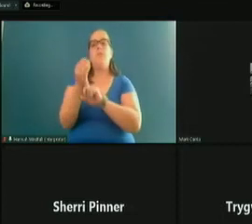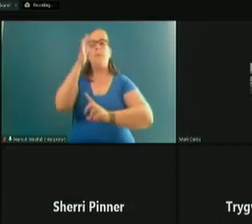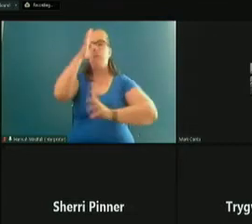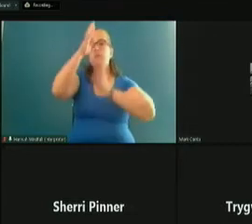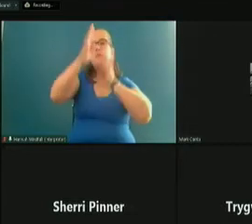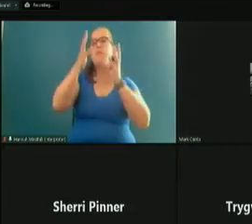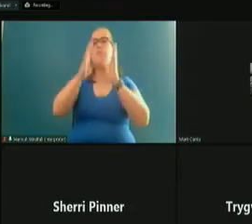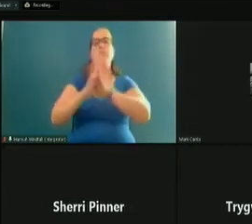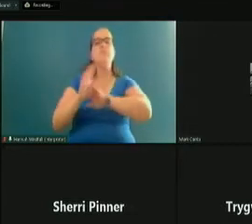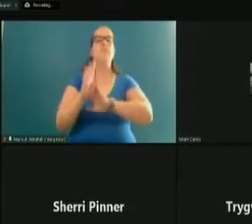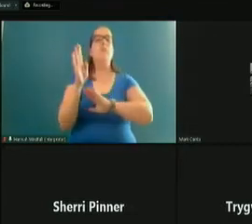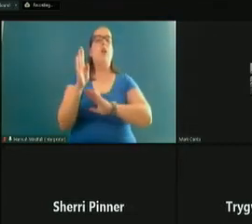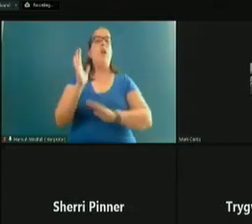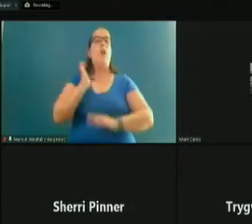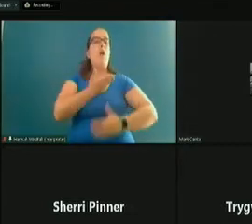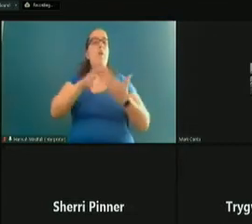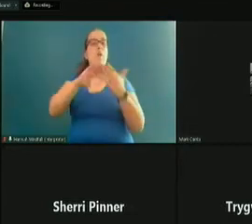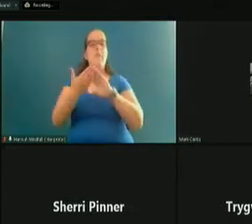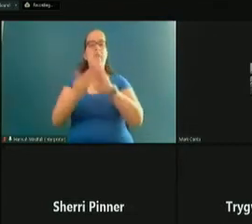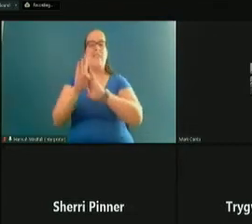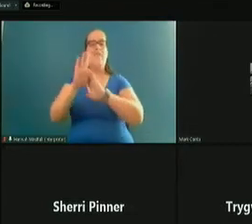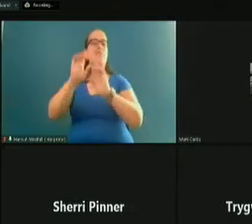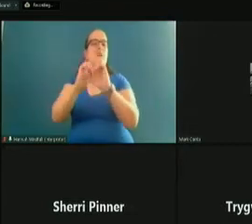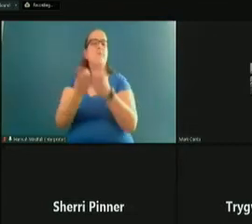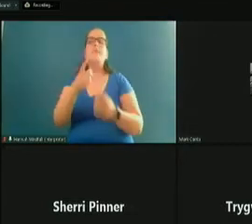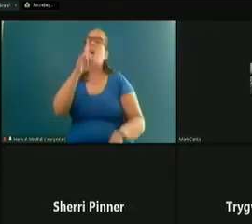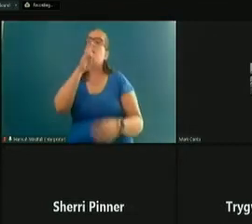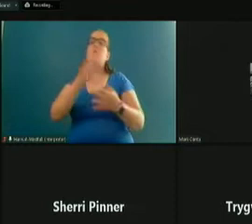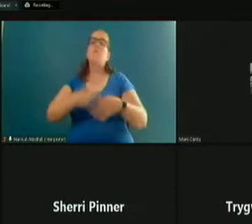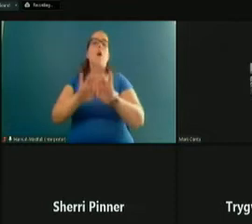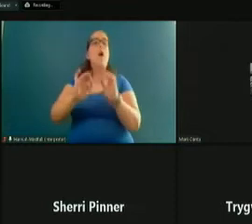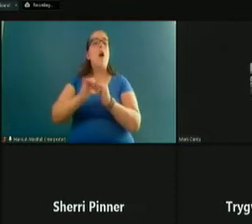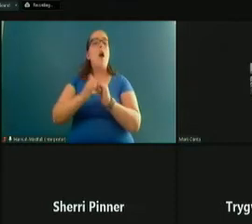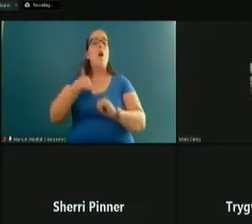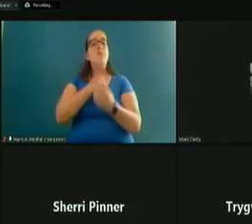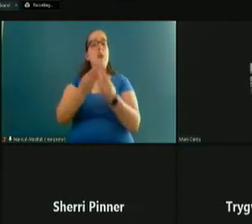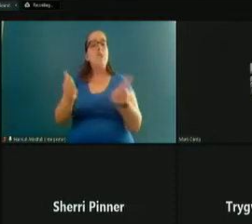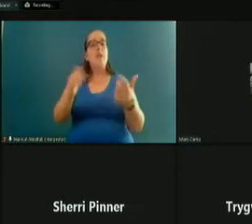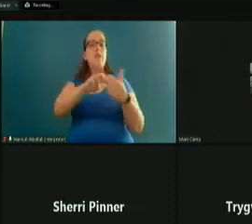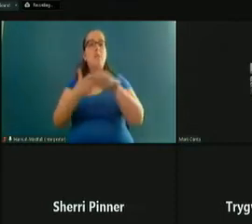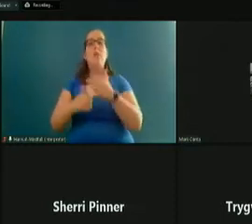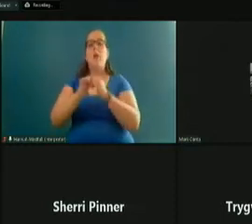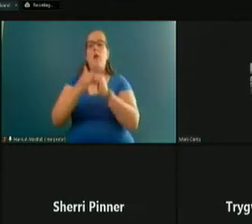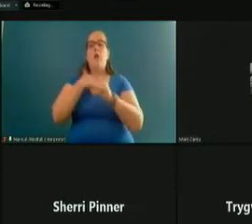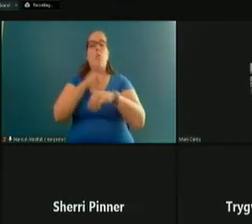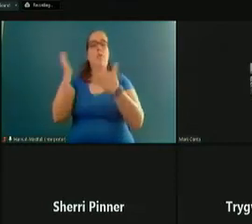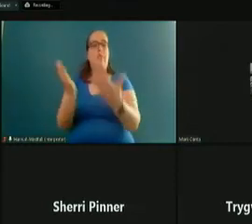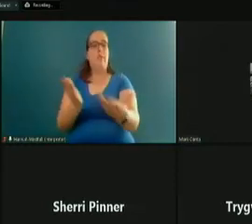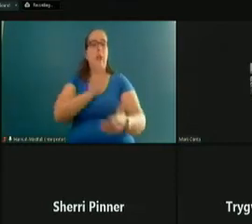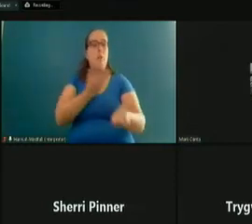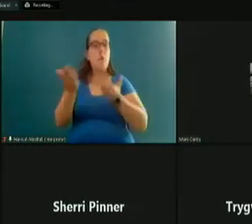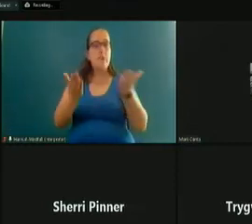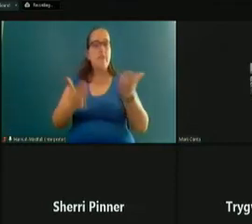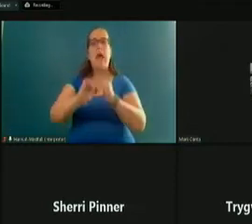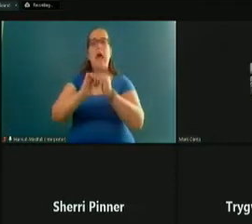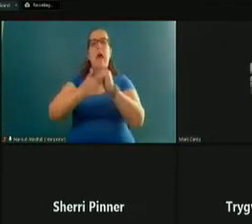creativity in our community development department. It is so important in how we solve problems and how we deliver our services and how